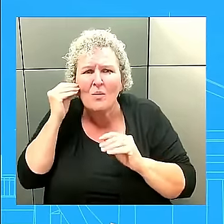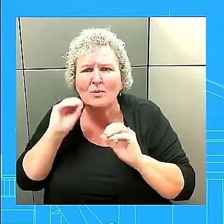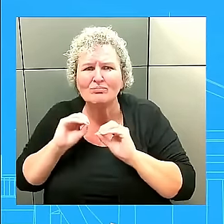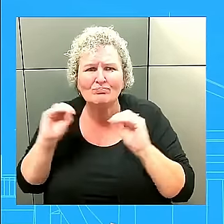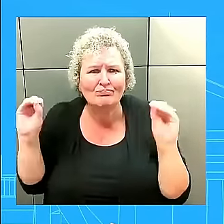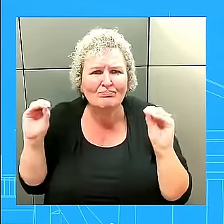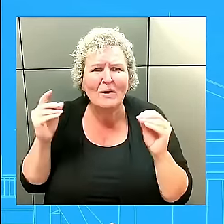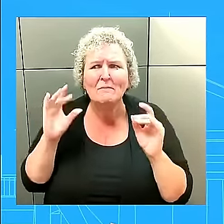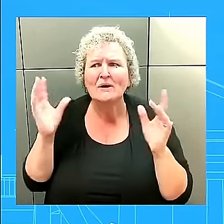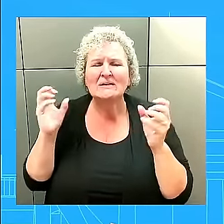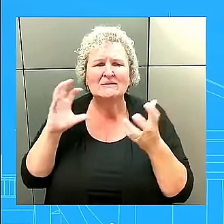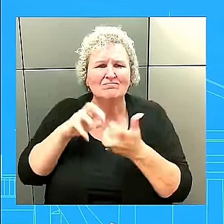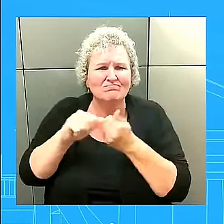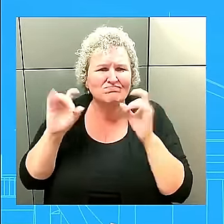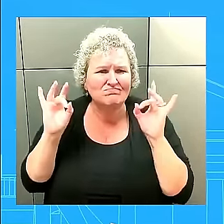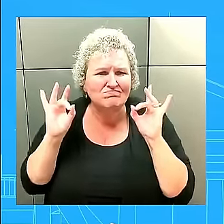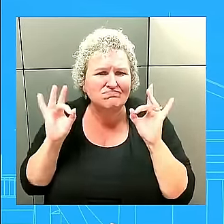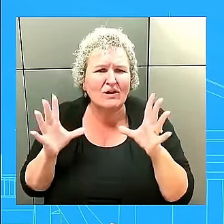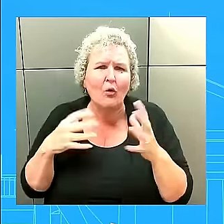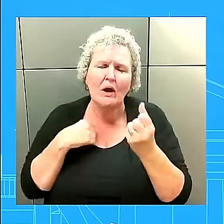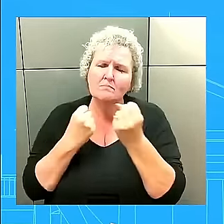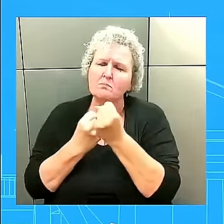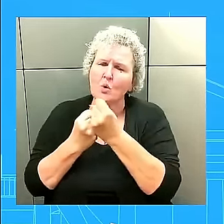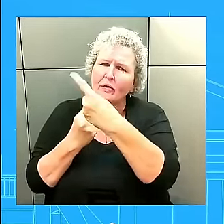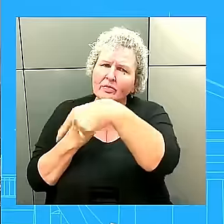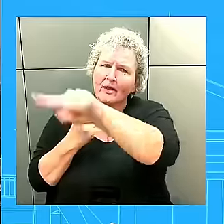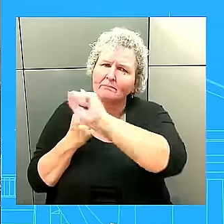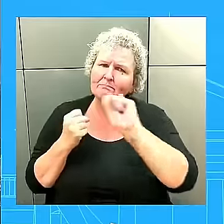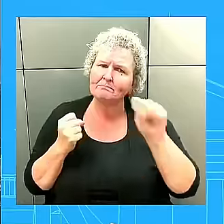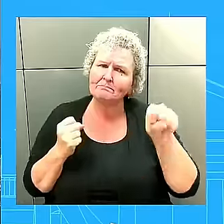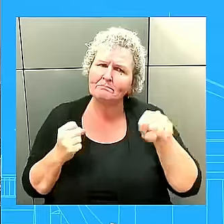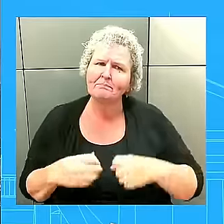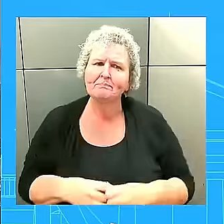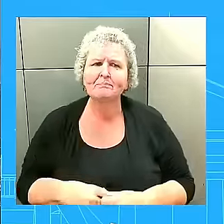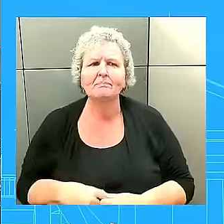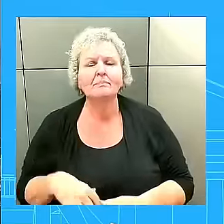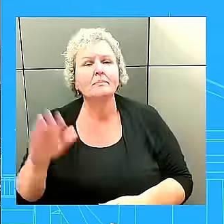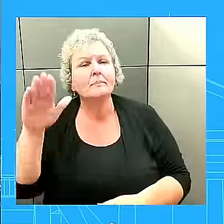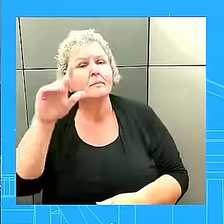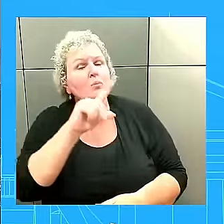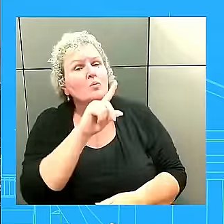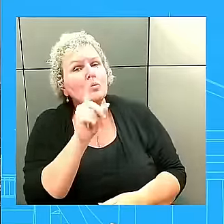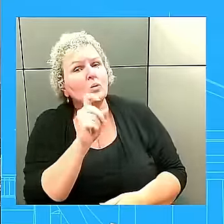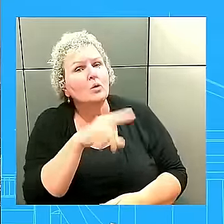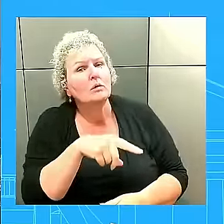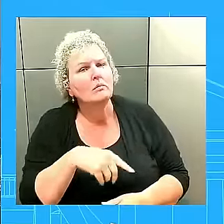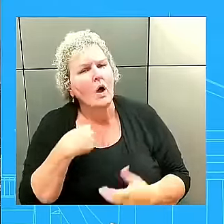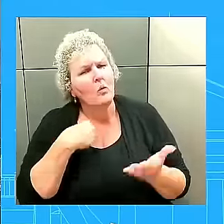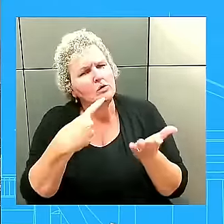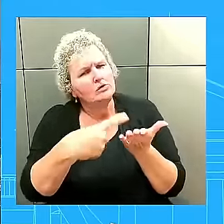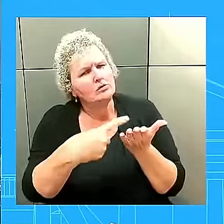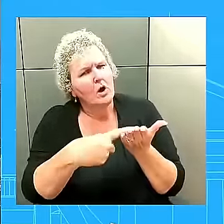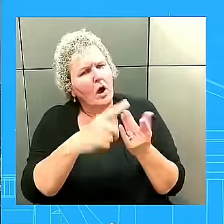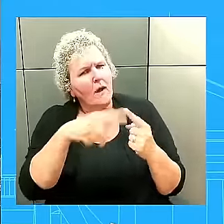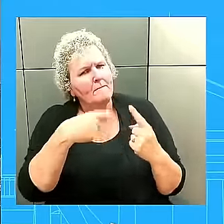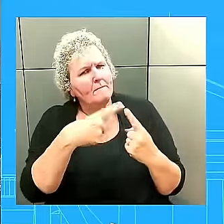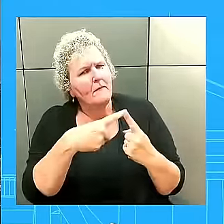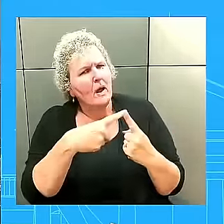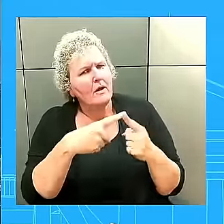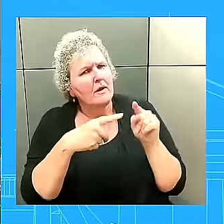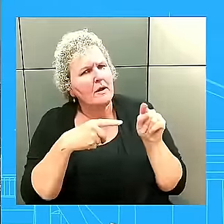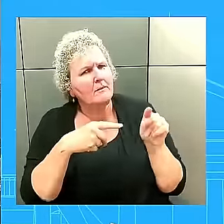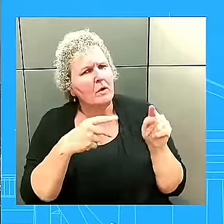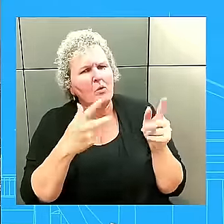Has the U.S. made an assessment about the type of weapons training or what type of training the North Korean soldiers are undergoing in Russia